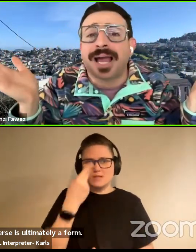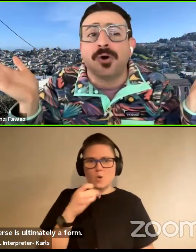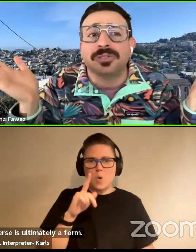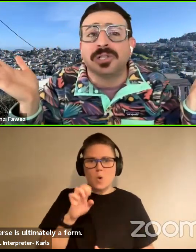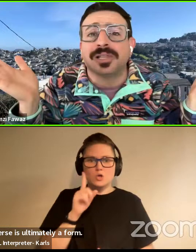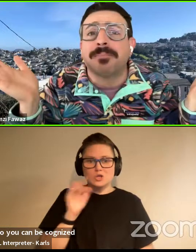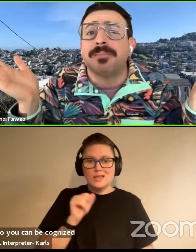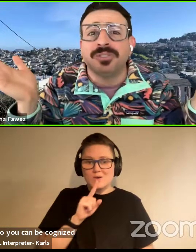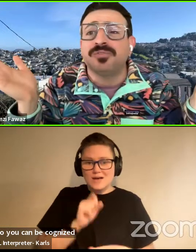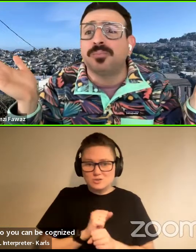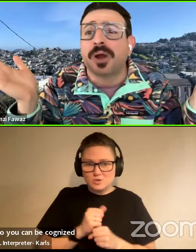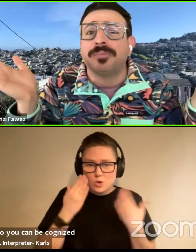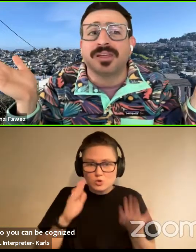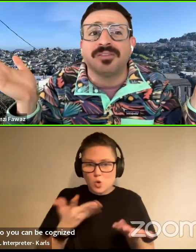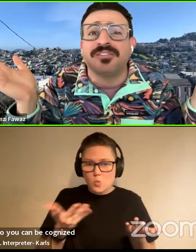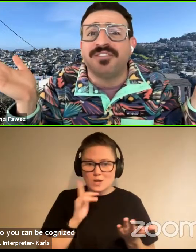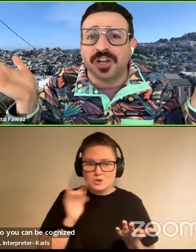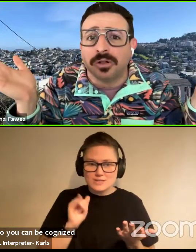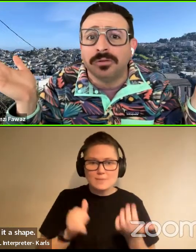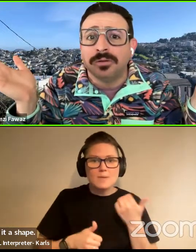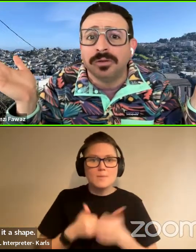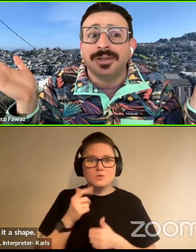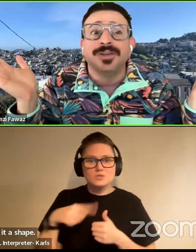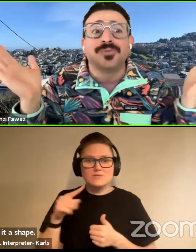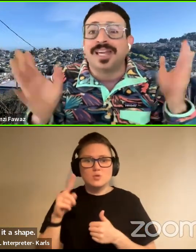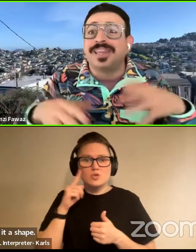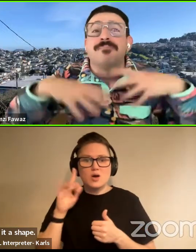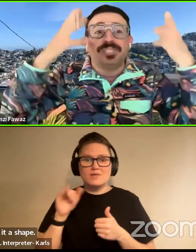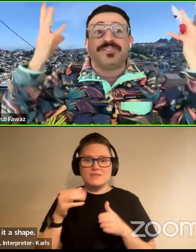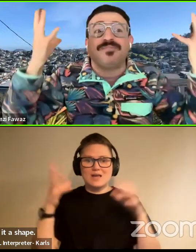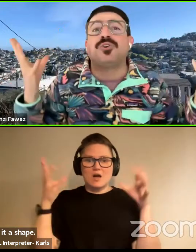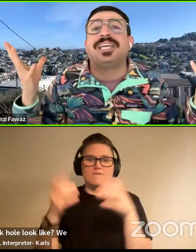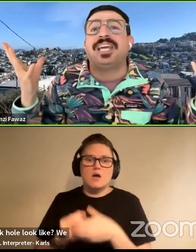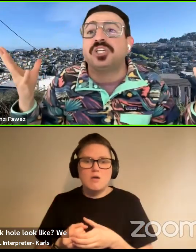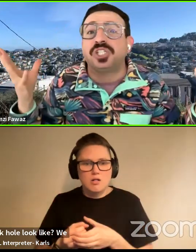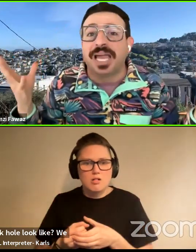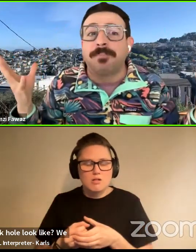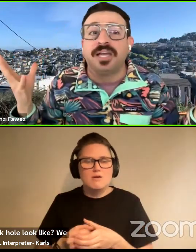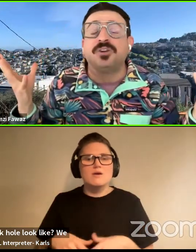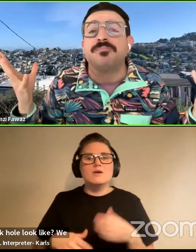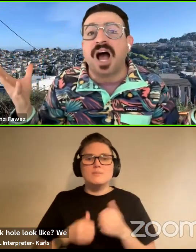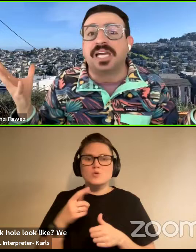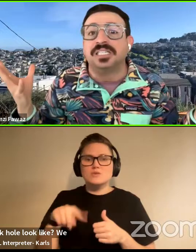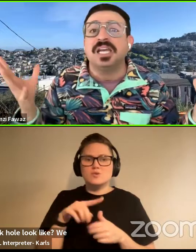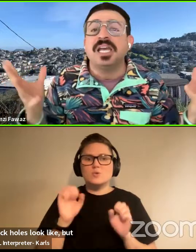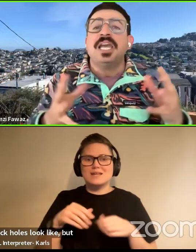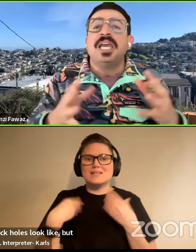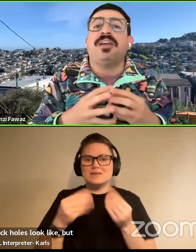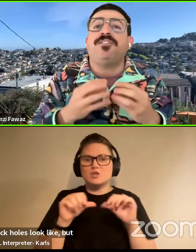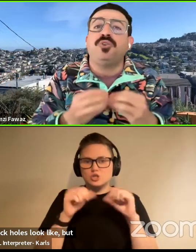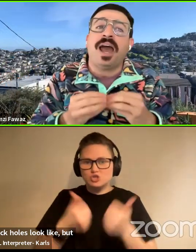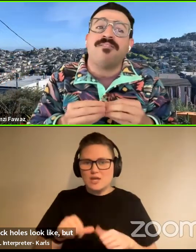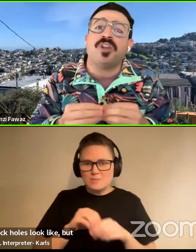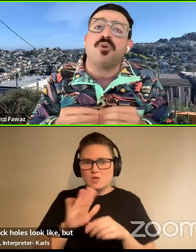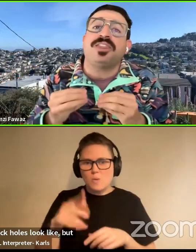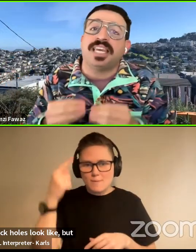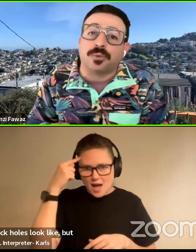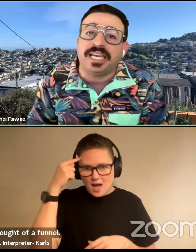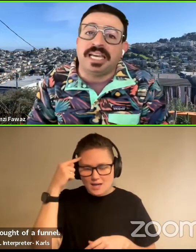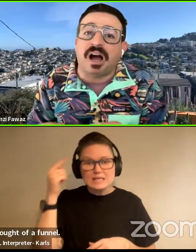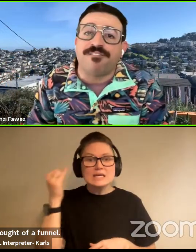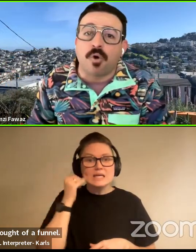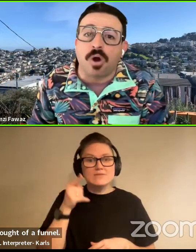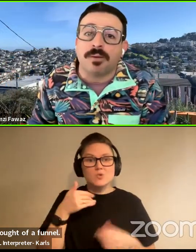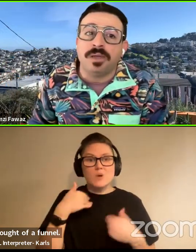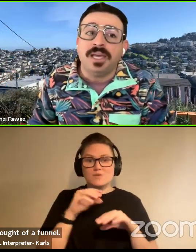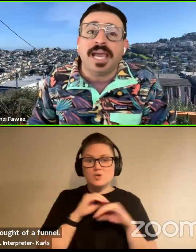actually don't know what black holes look like, but most of you probably thought of a funnel, right? Like most of you could give it a shape in your mind. If you have no